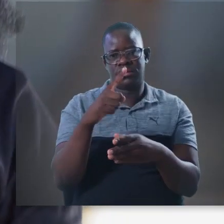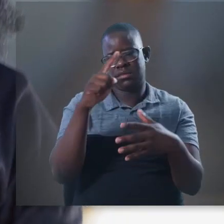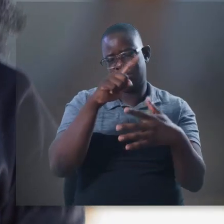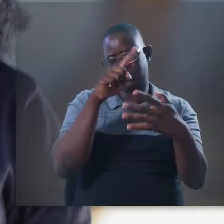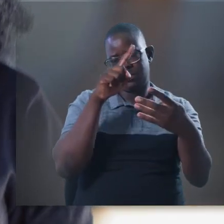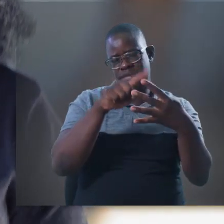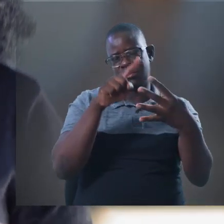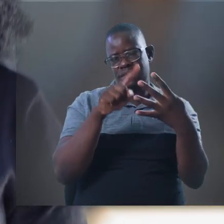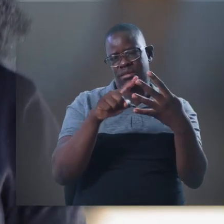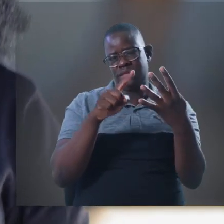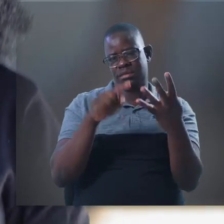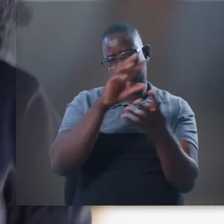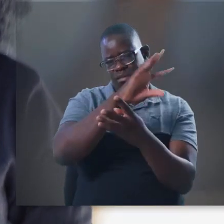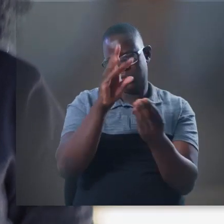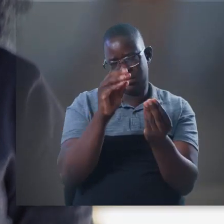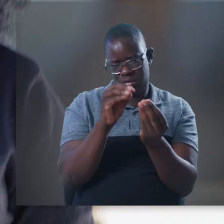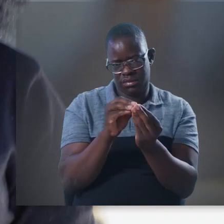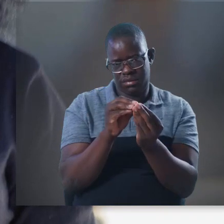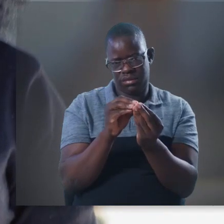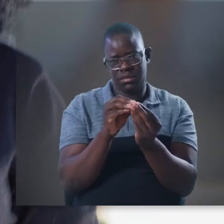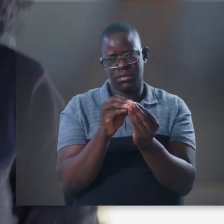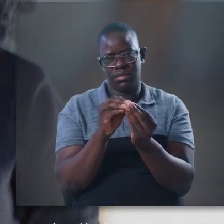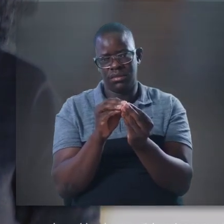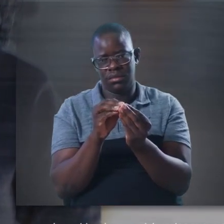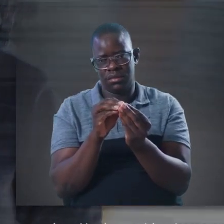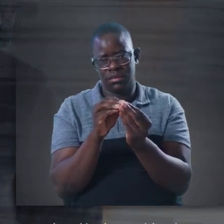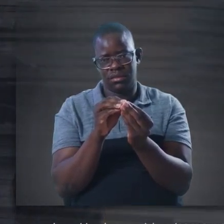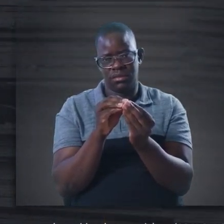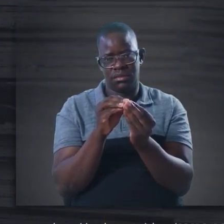highlight a few points on the role of government in development